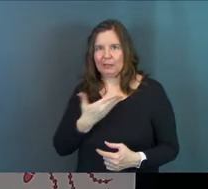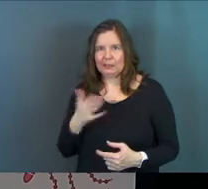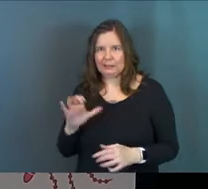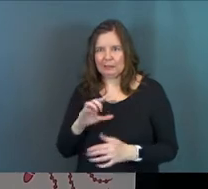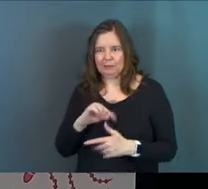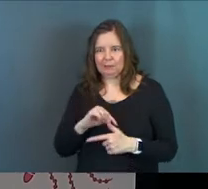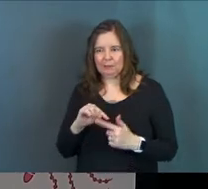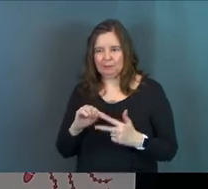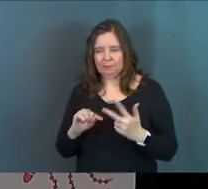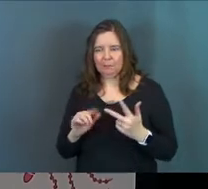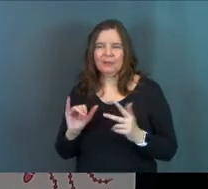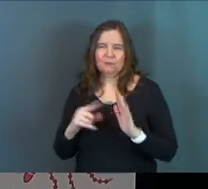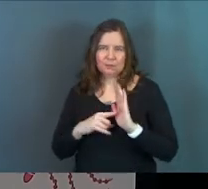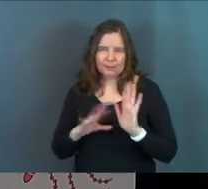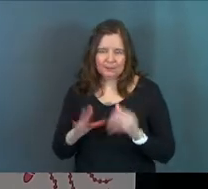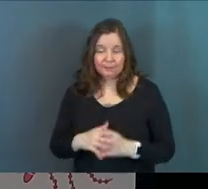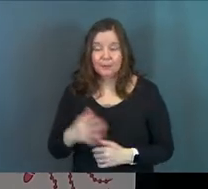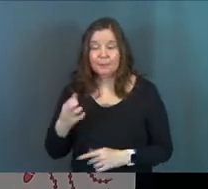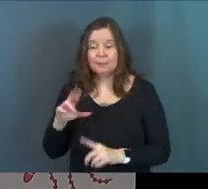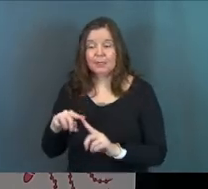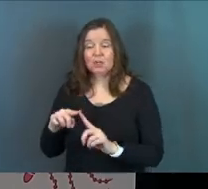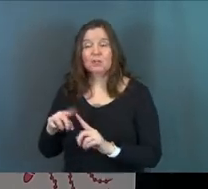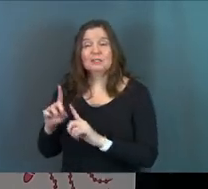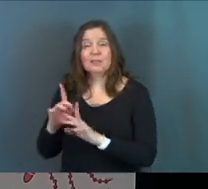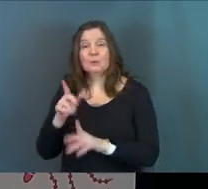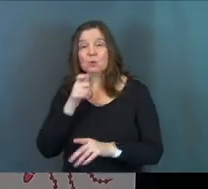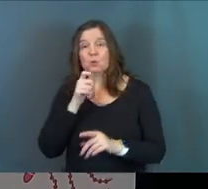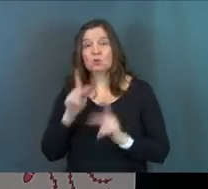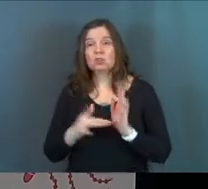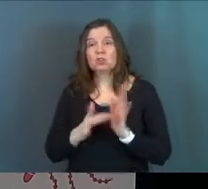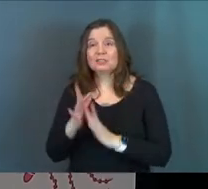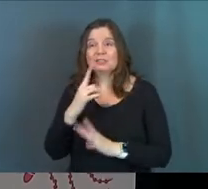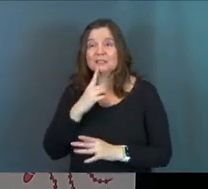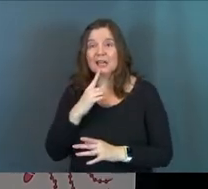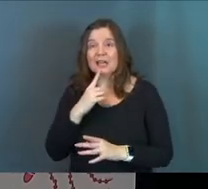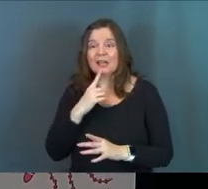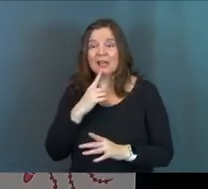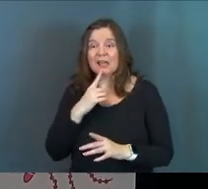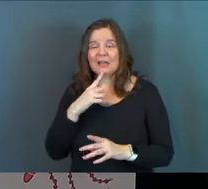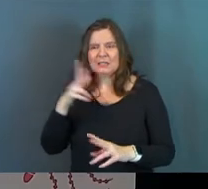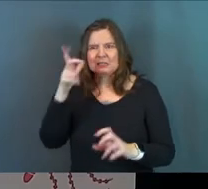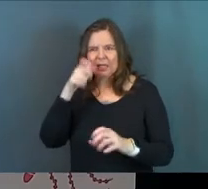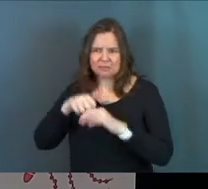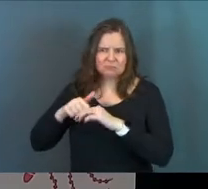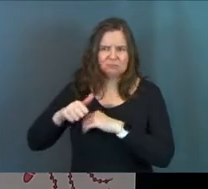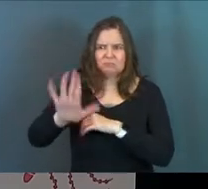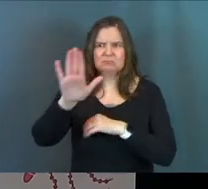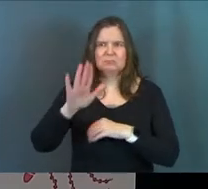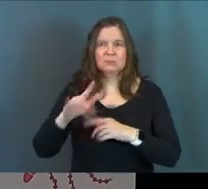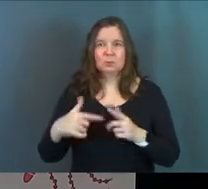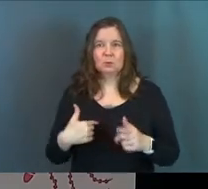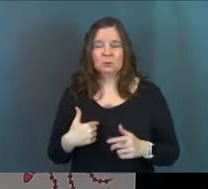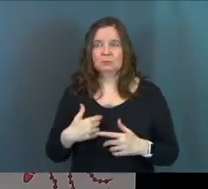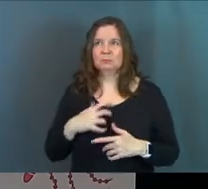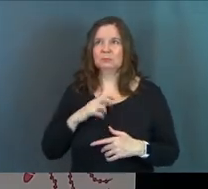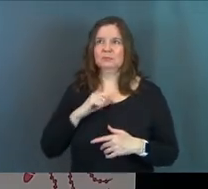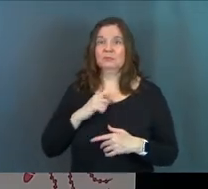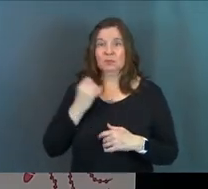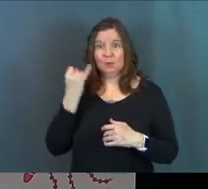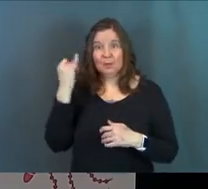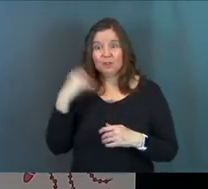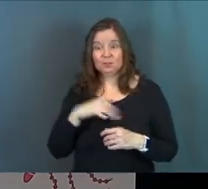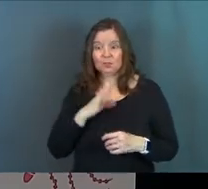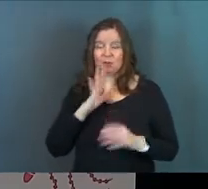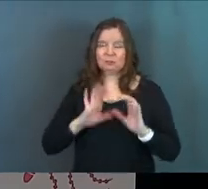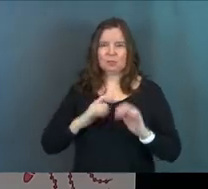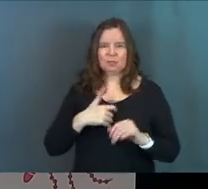You know what saying? Let me give you some examples. Peter is the disciple who Jesus says, get behind me, Satan, too. Can you imagine a moment like that?